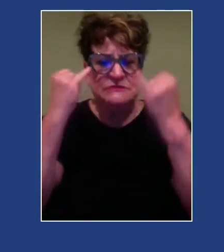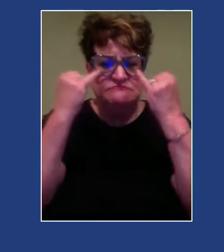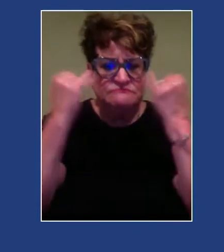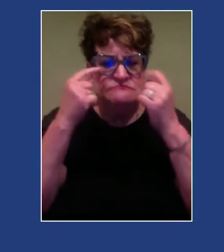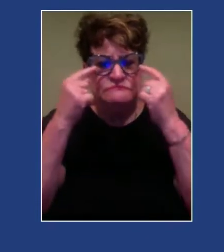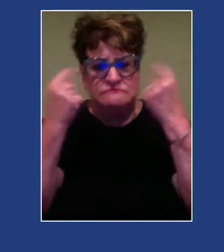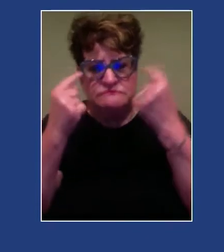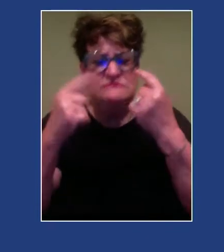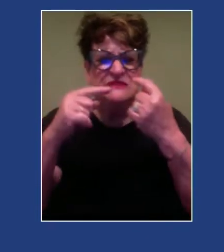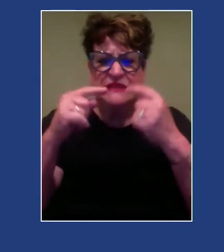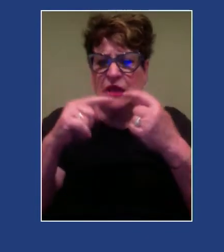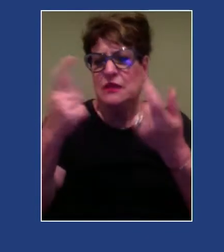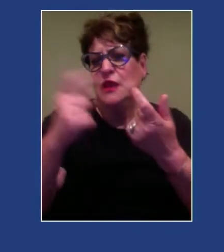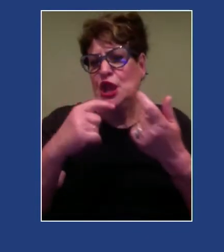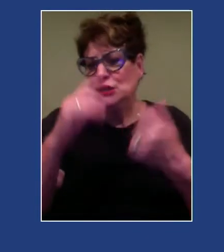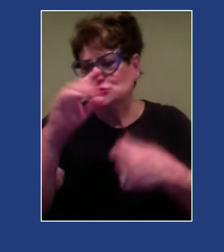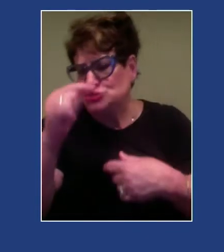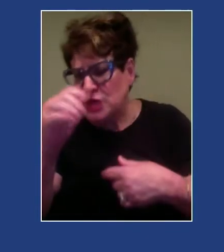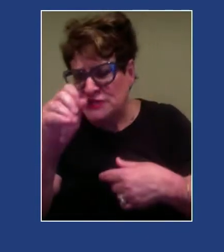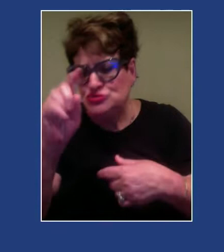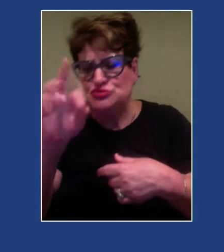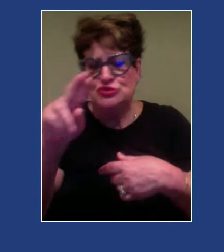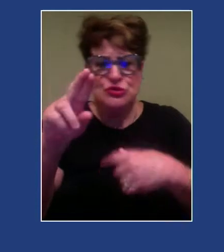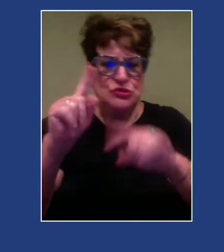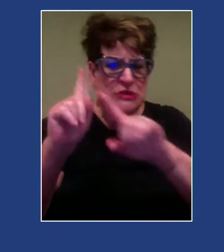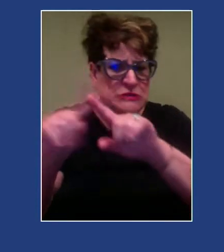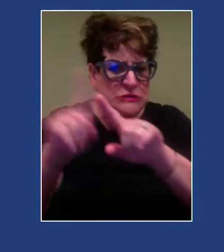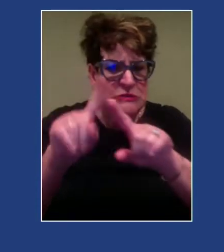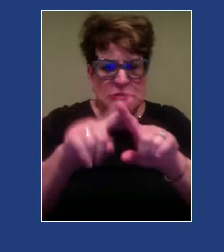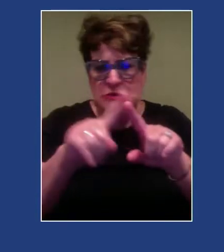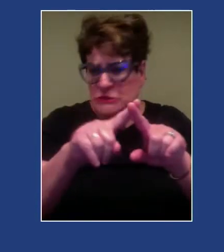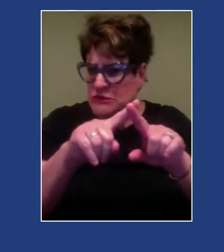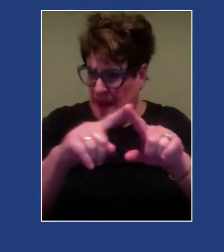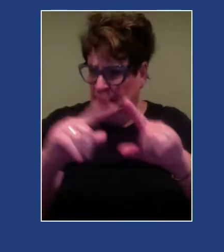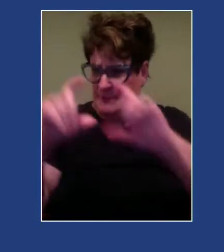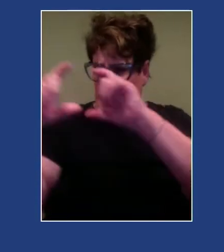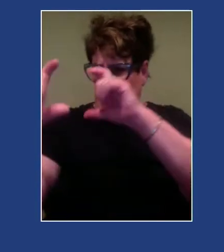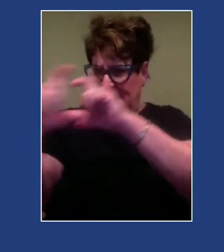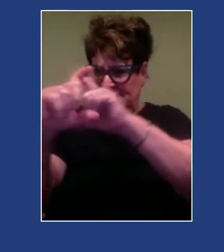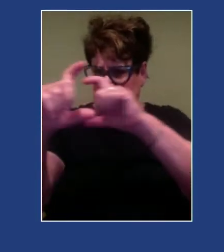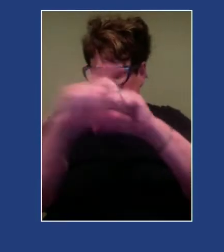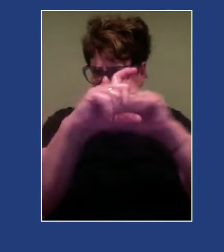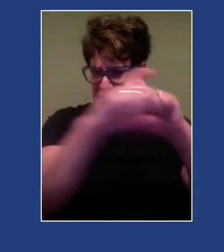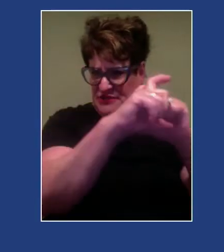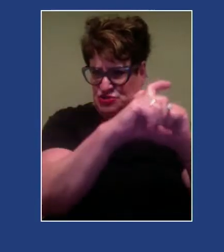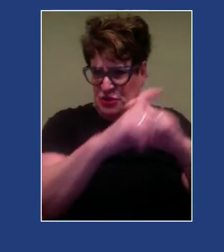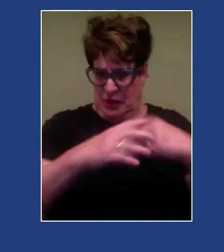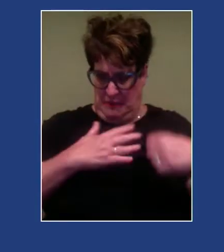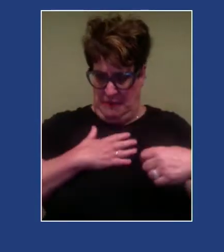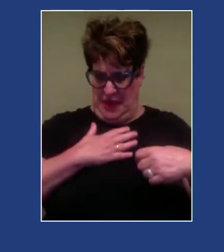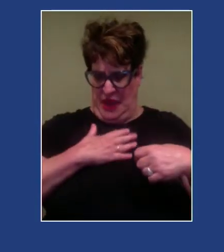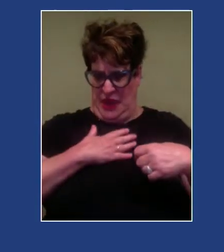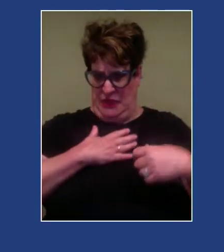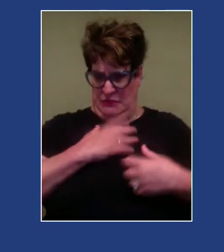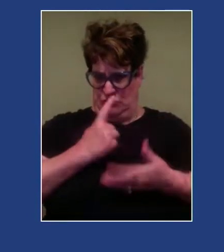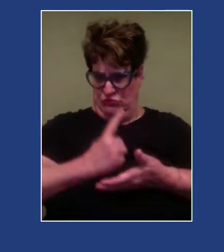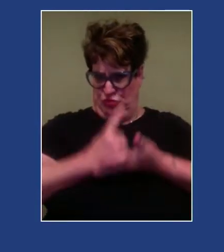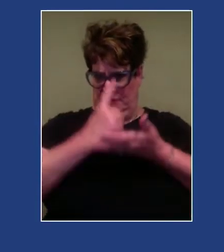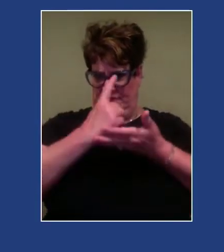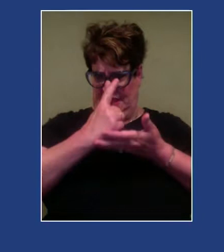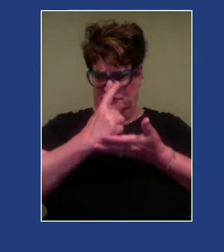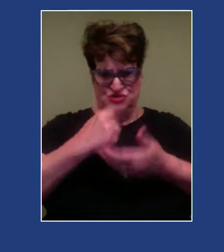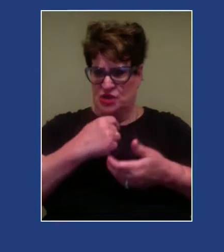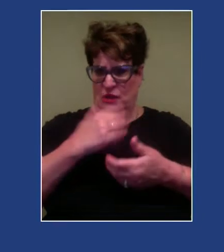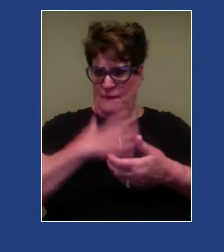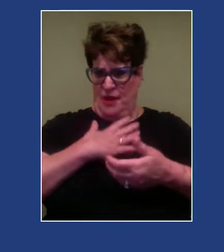clients show up in therapy with. I have to pay attention to my own intersections. What are the ways that I have privilege and what are the ways that I have